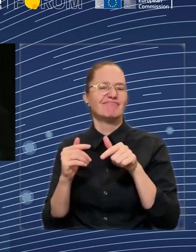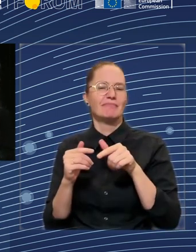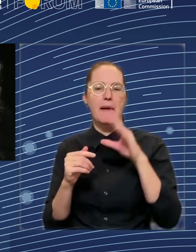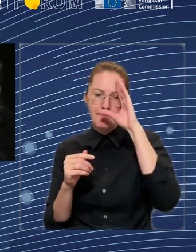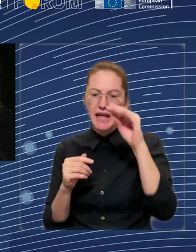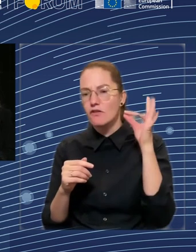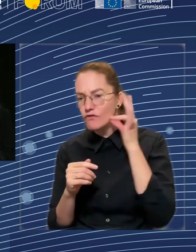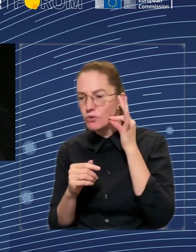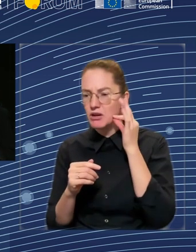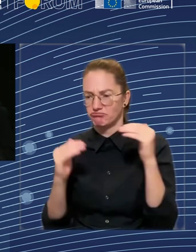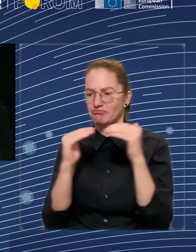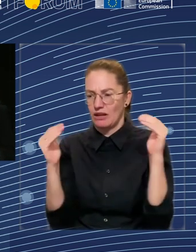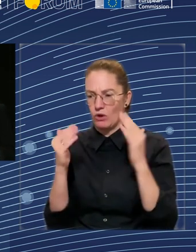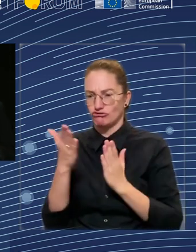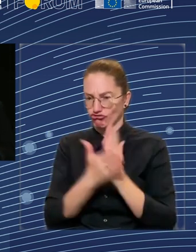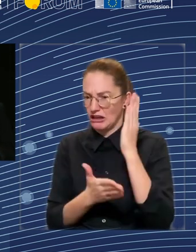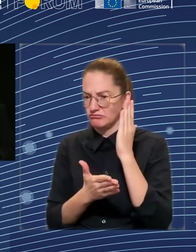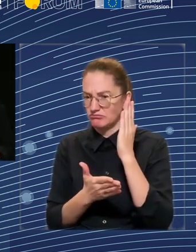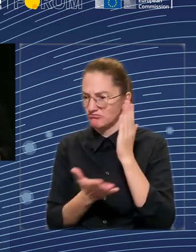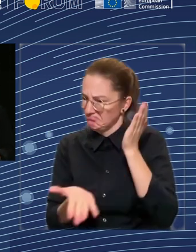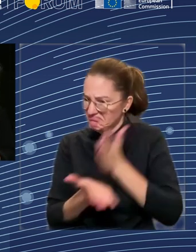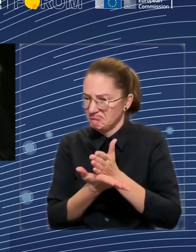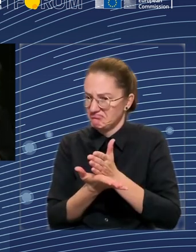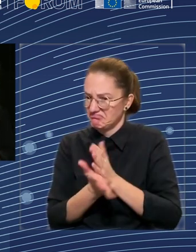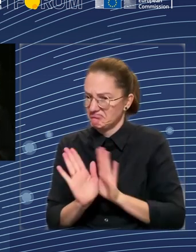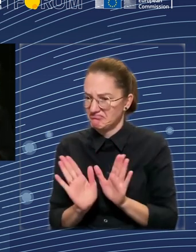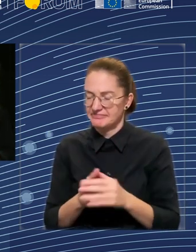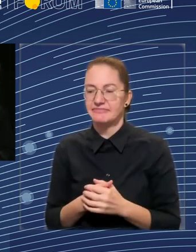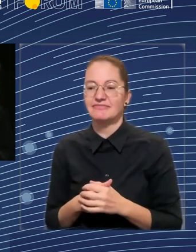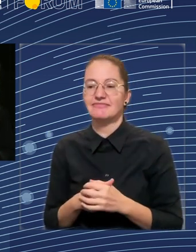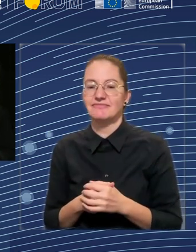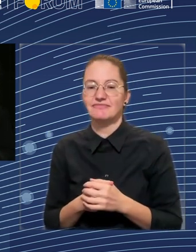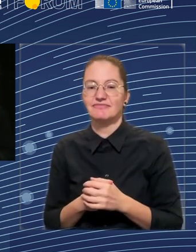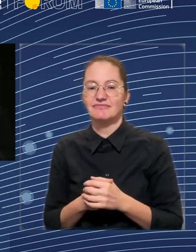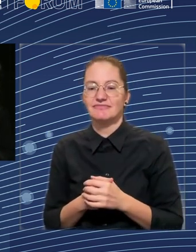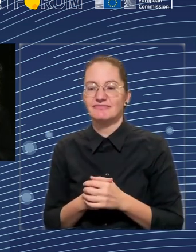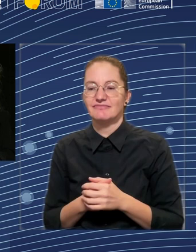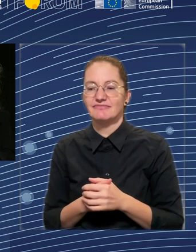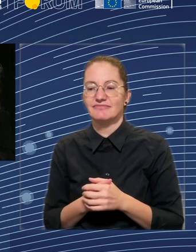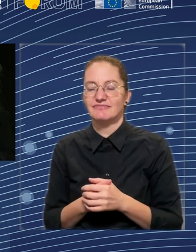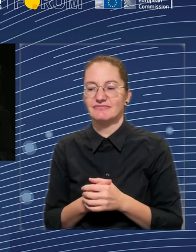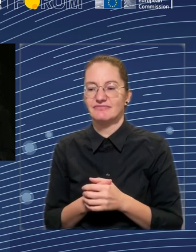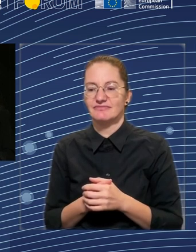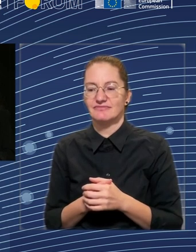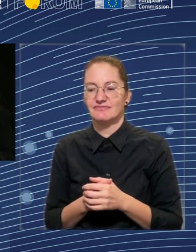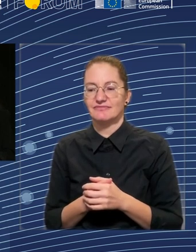landlords, probably not going to happen. Address the care crisis and put EU support to homelessness.